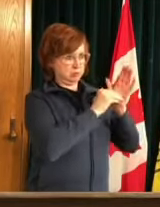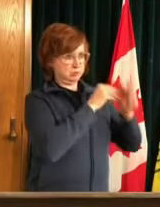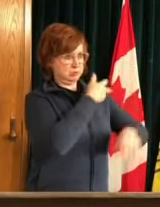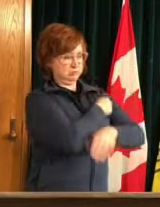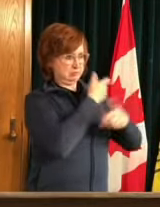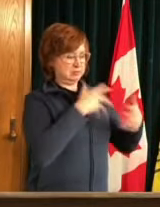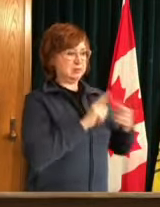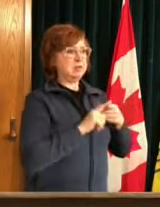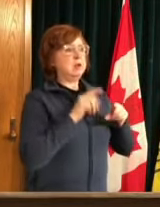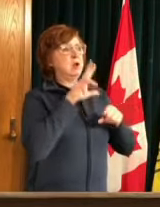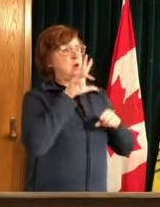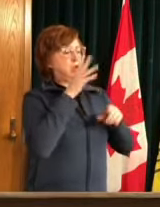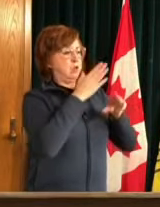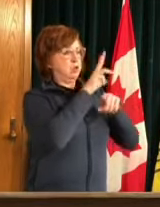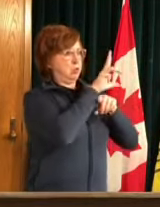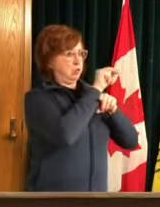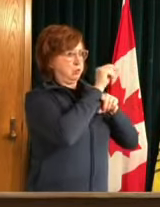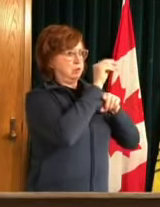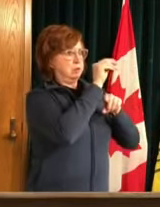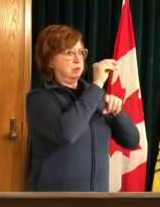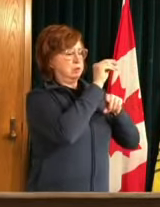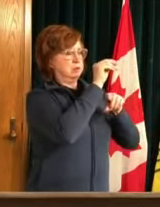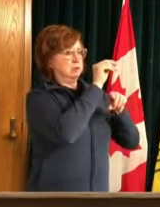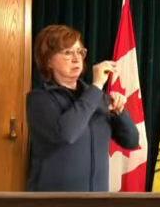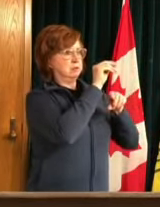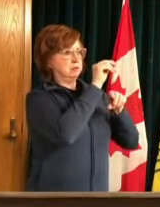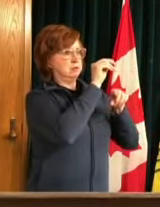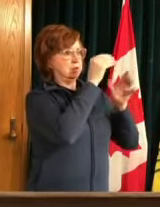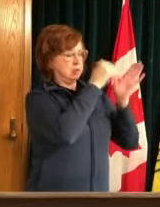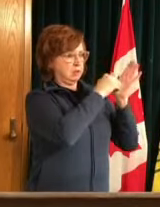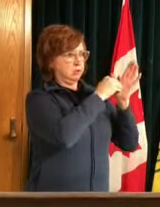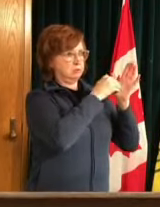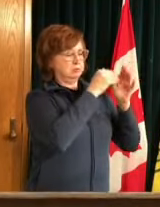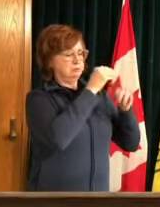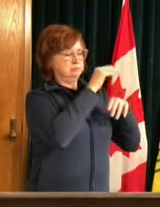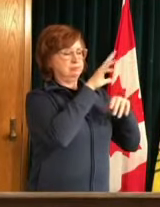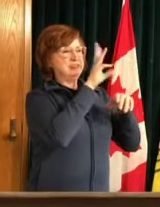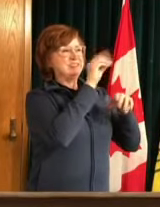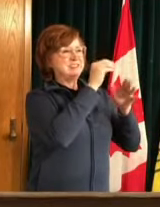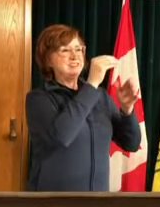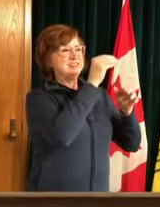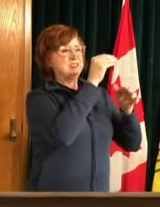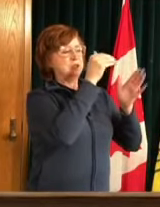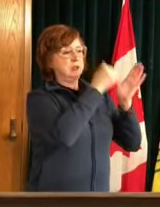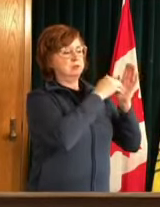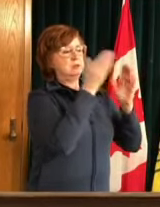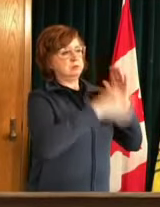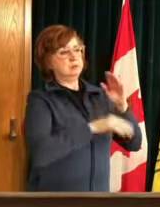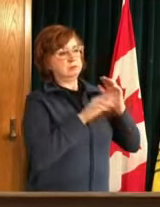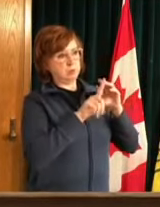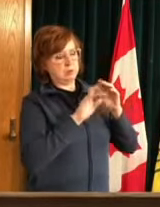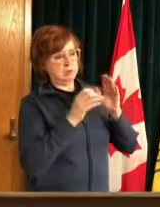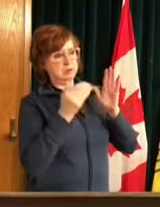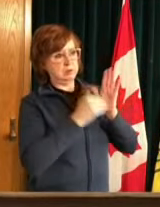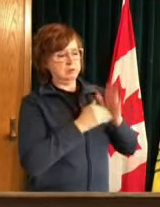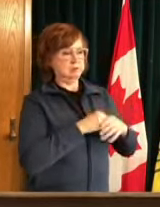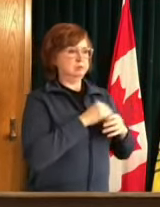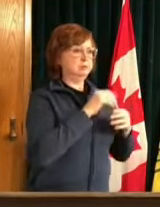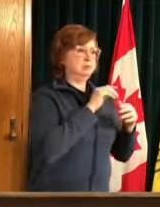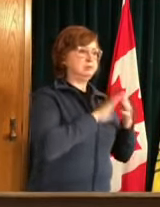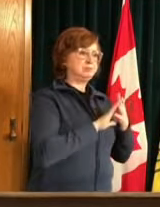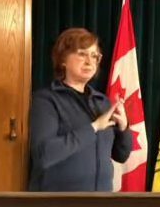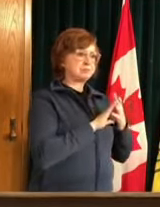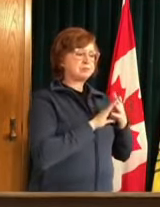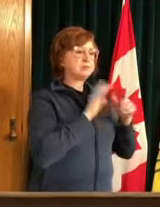doses per 100,000 person population and Saskatchewan is the first province to meet that mark in the nation the